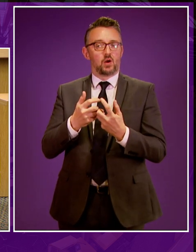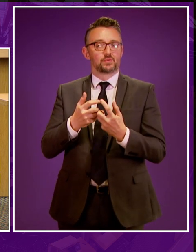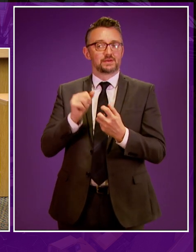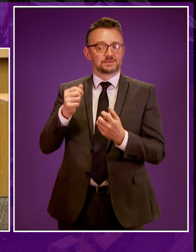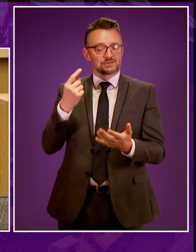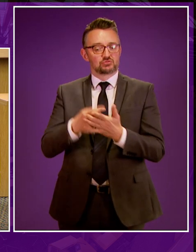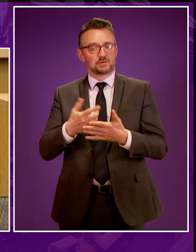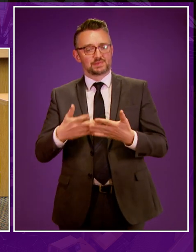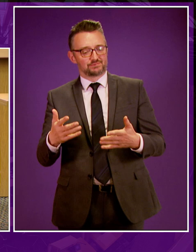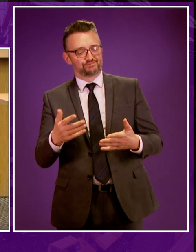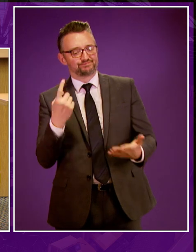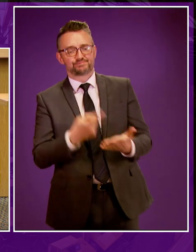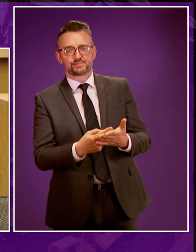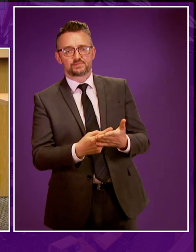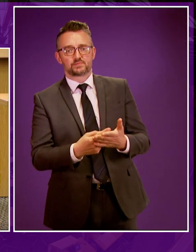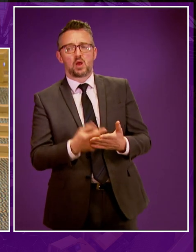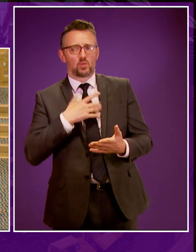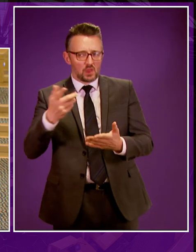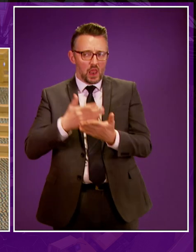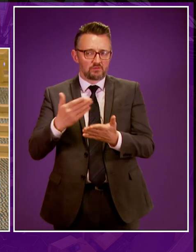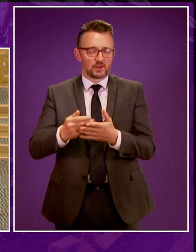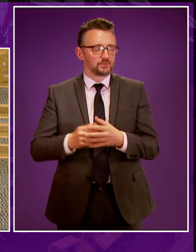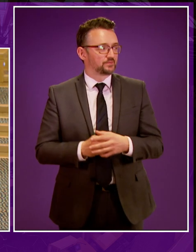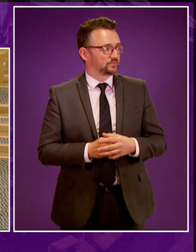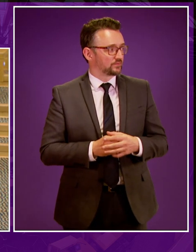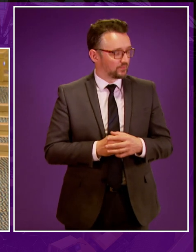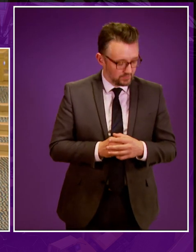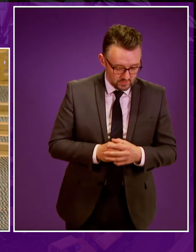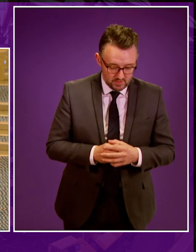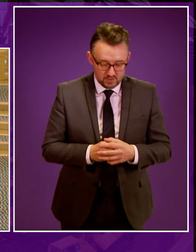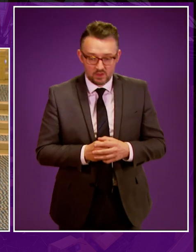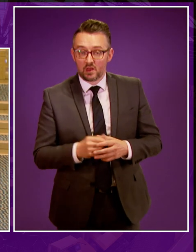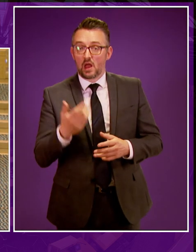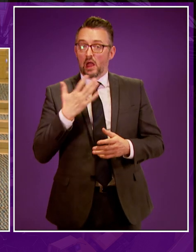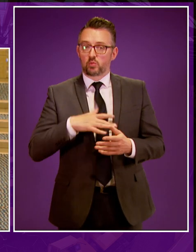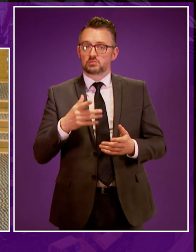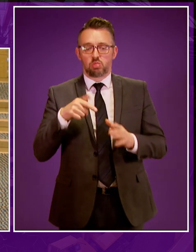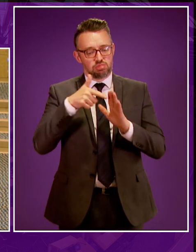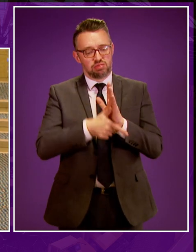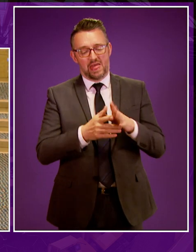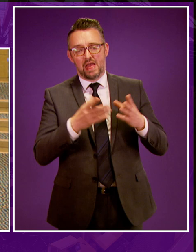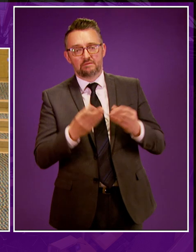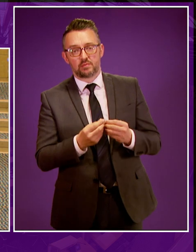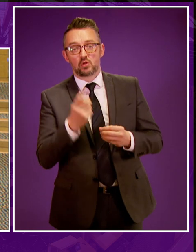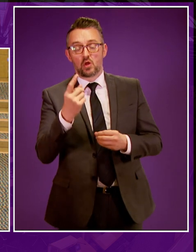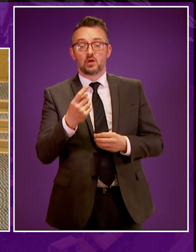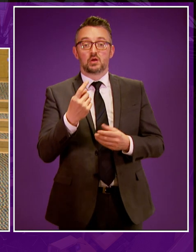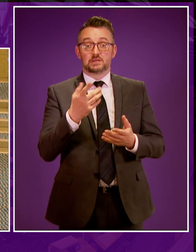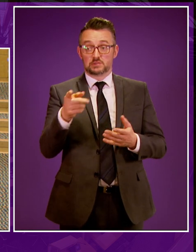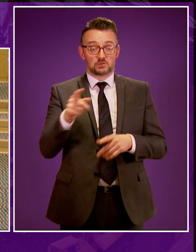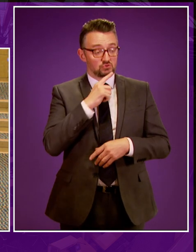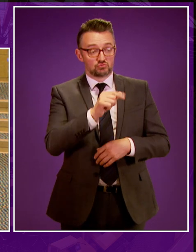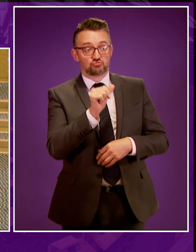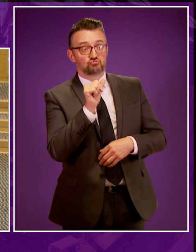I'd be welcome to give way if he's willing to clarify that. Minister. I'm going through all of it, but I'll cite one example in terms of the he is quite